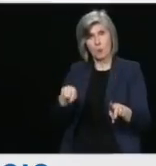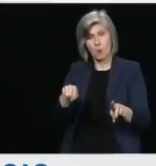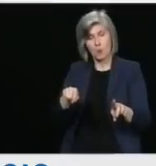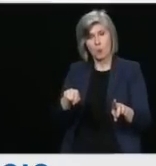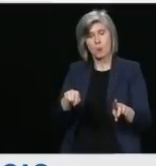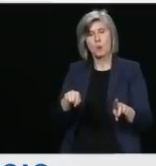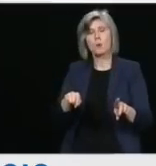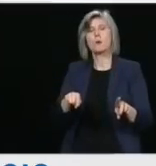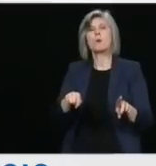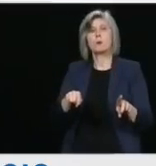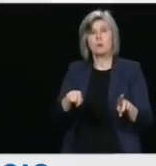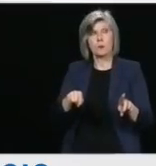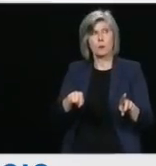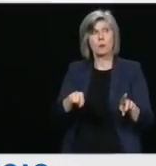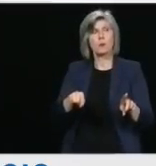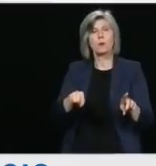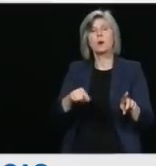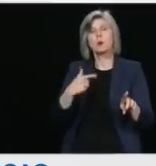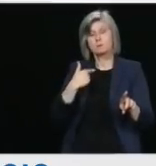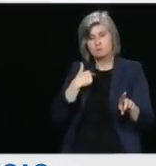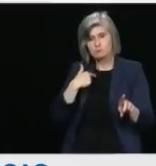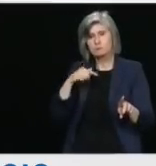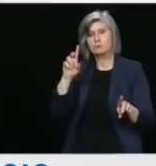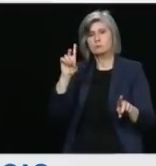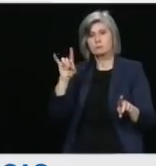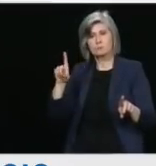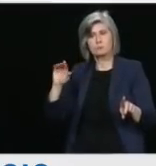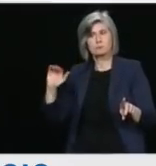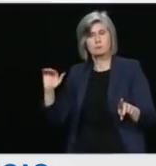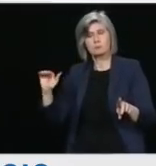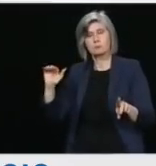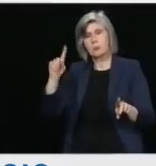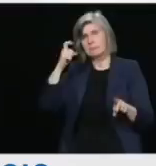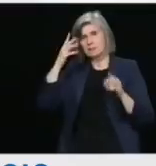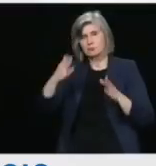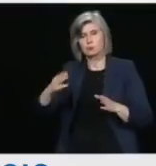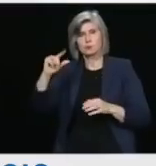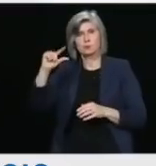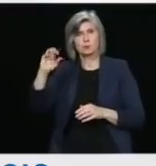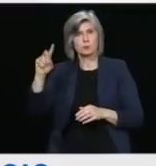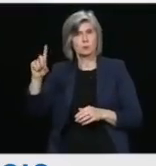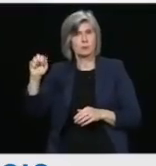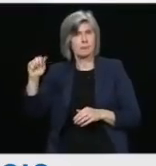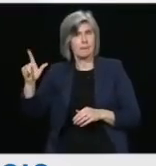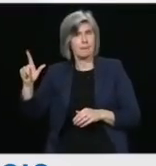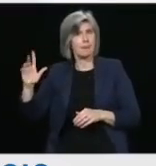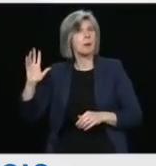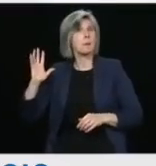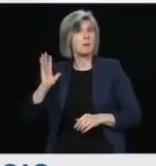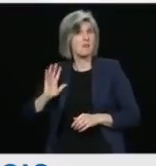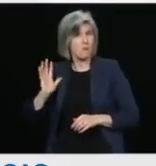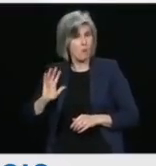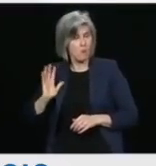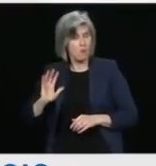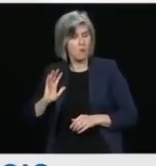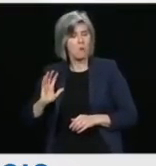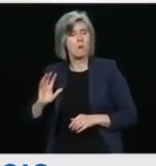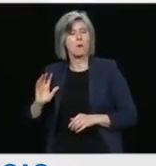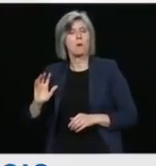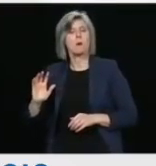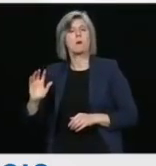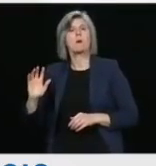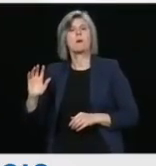Goodale at the time. And I, myself, and my senior executive, my head of